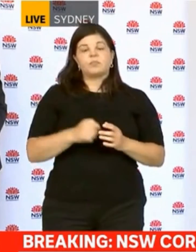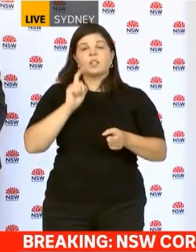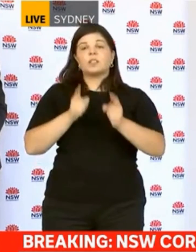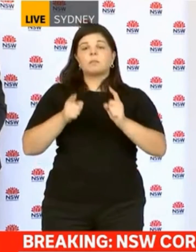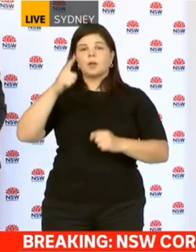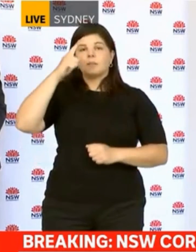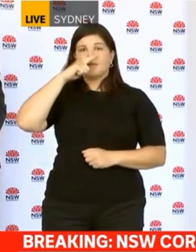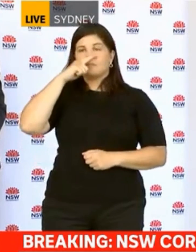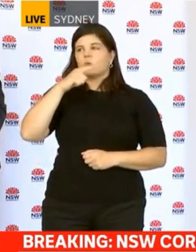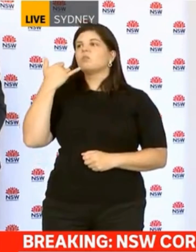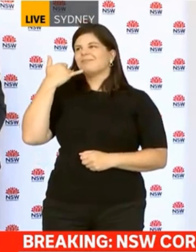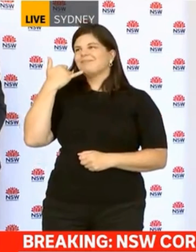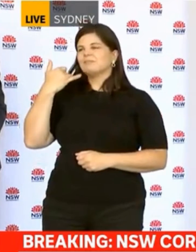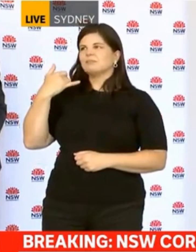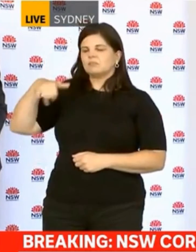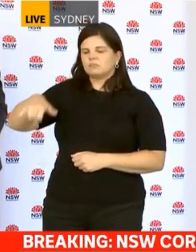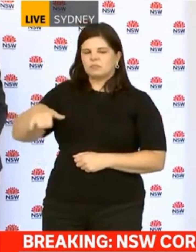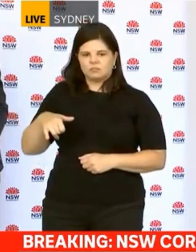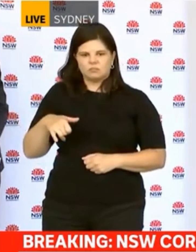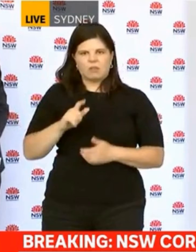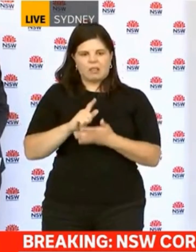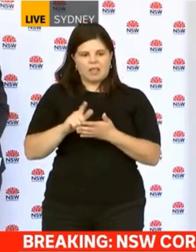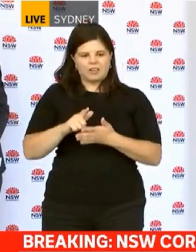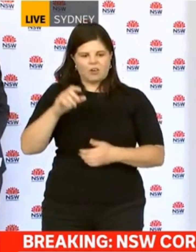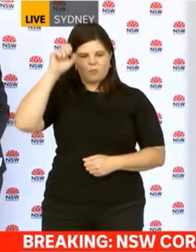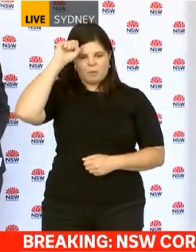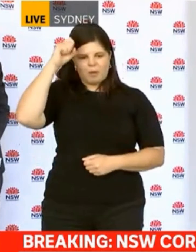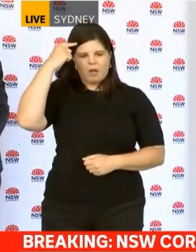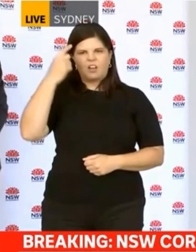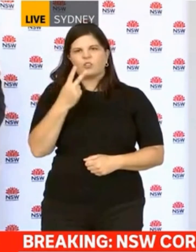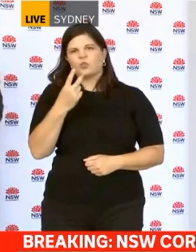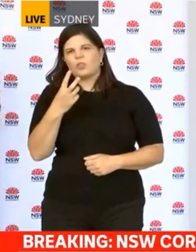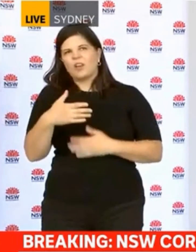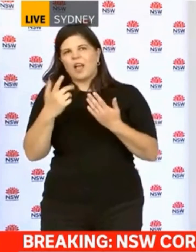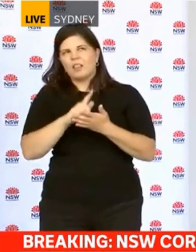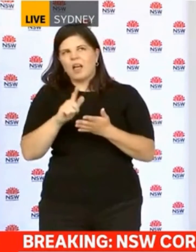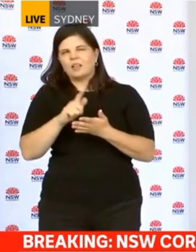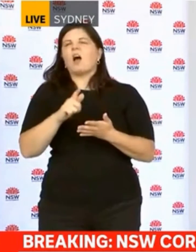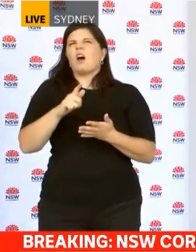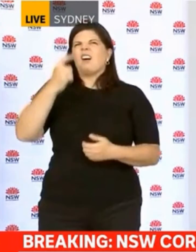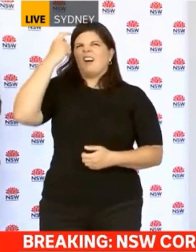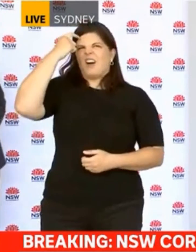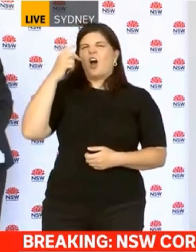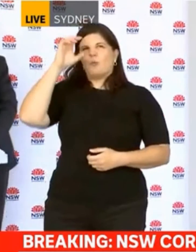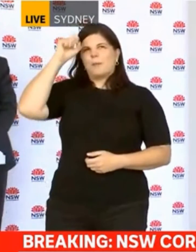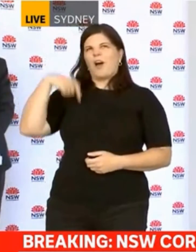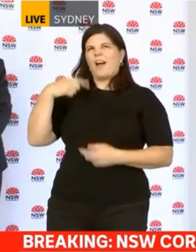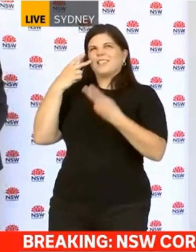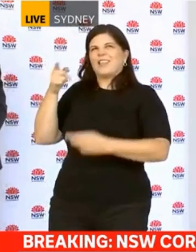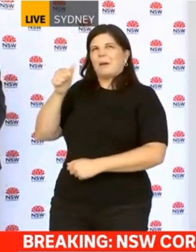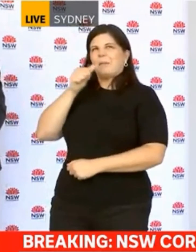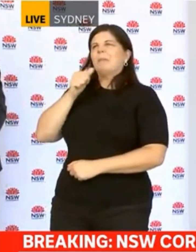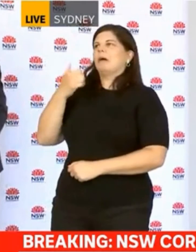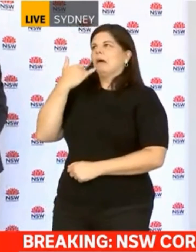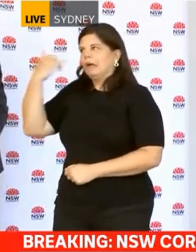things after a certain number of days or providing information which isn't as timely as what we would like. Most people are absolutely outstanding.